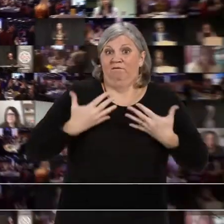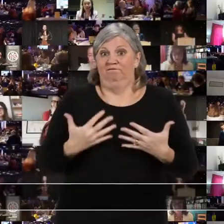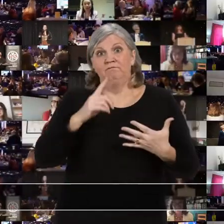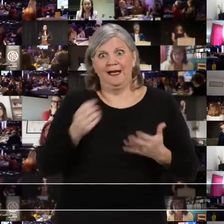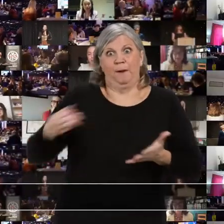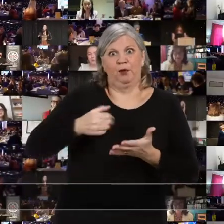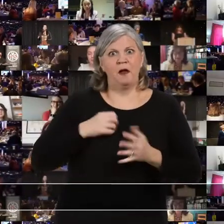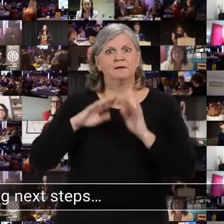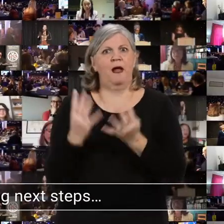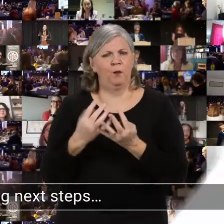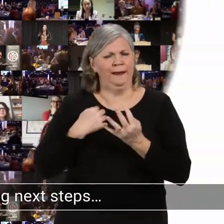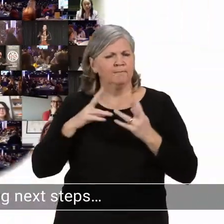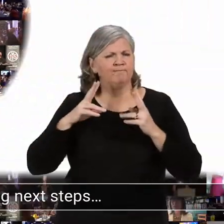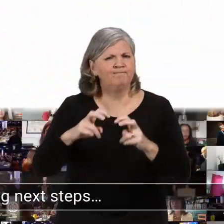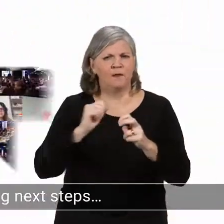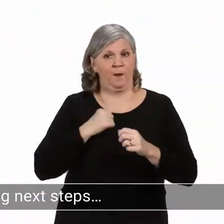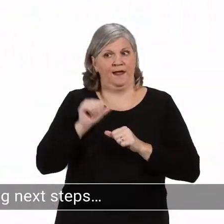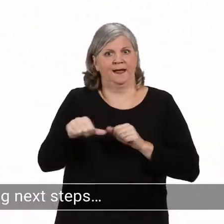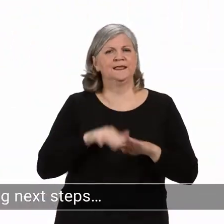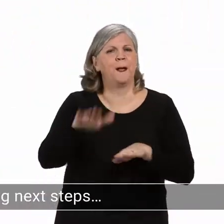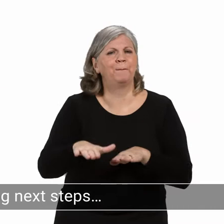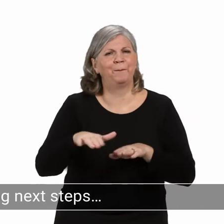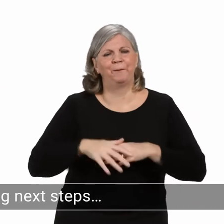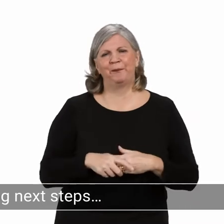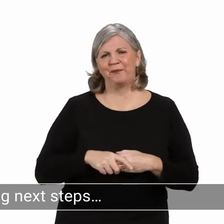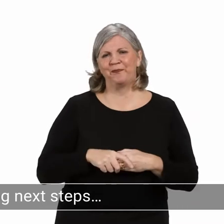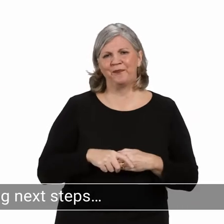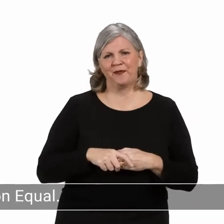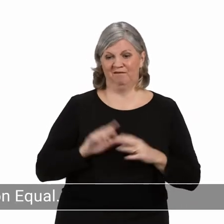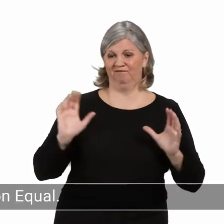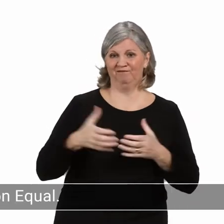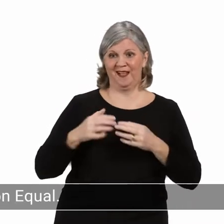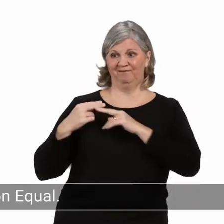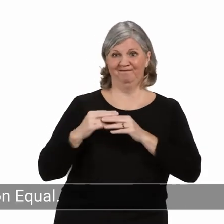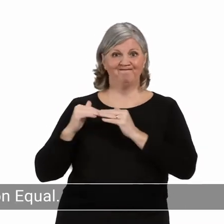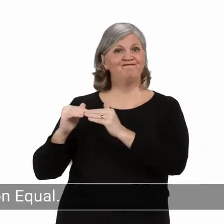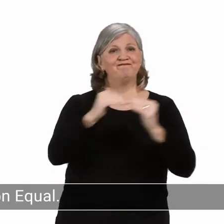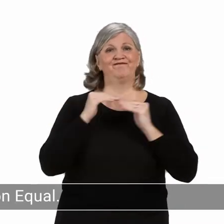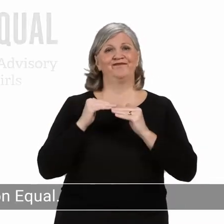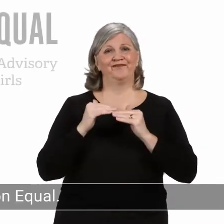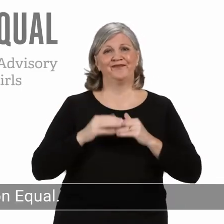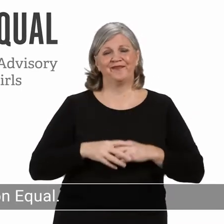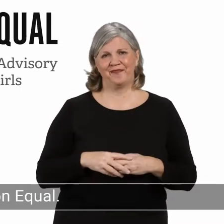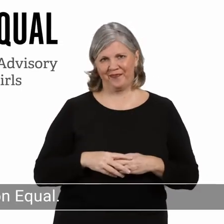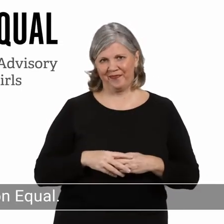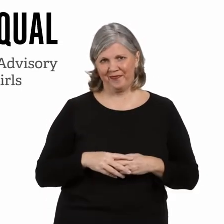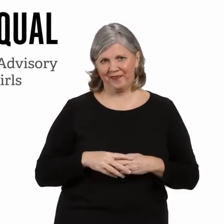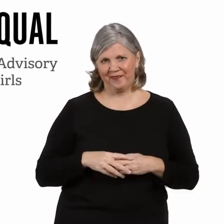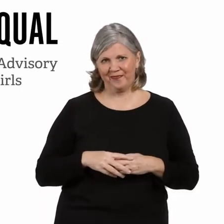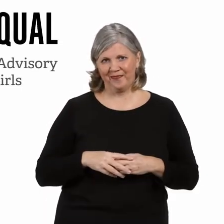work isn't done. With input from our Circle, we're exploring next steps. Because together, we are generation equal.